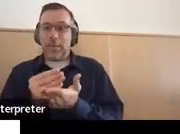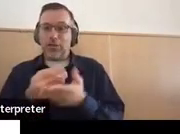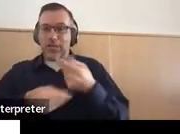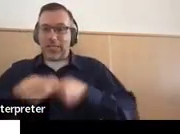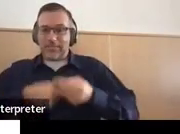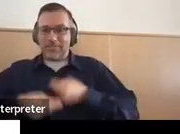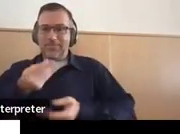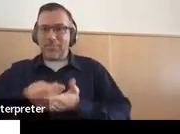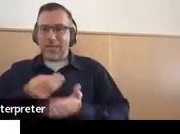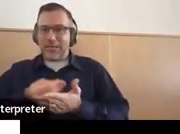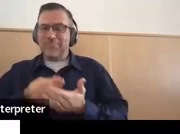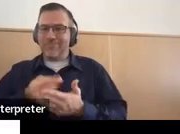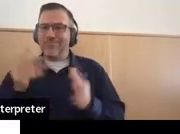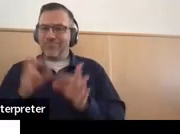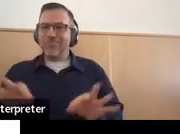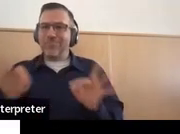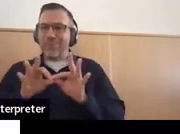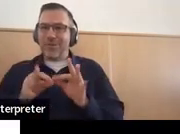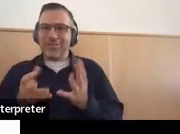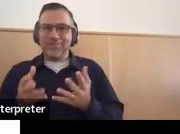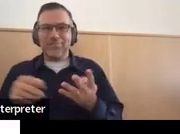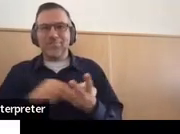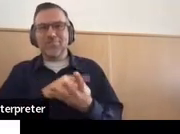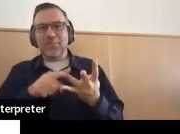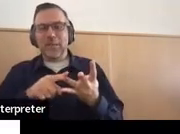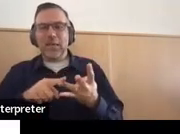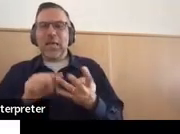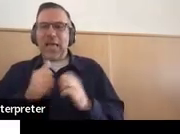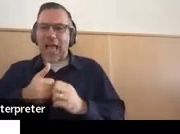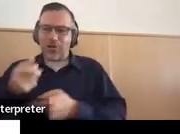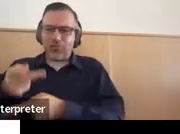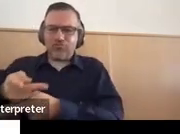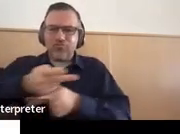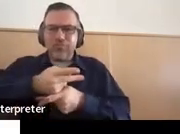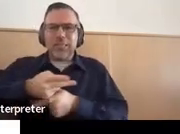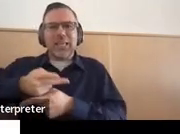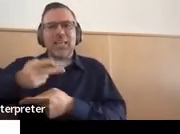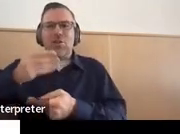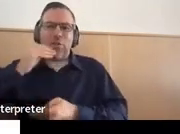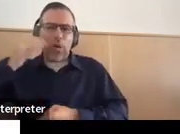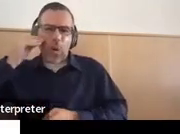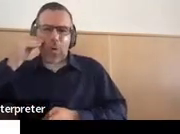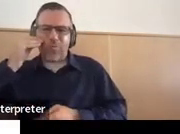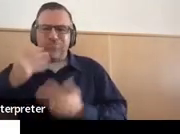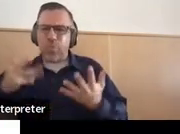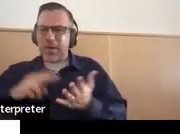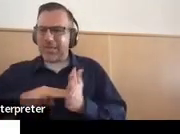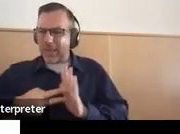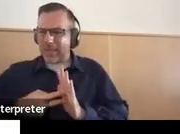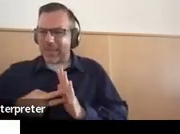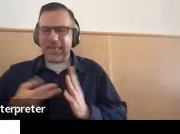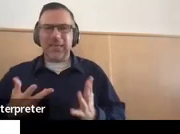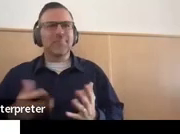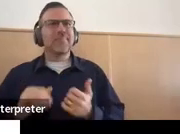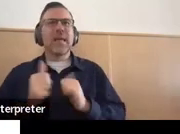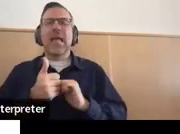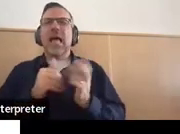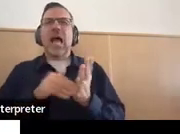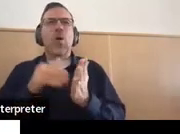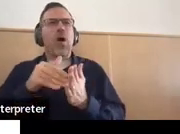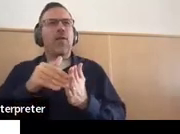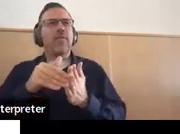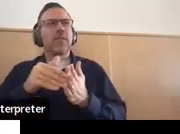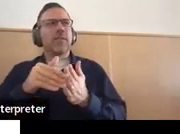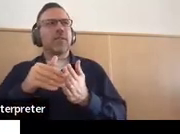need reminders about maintaining the home. What does that mean? What is, how often should you clean your